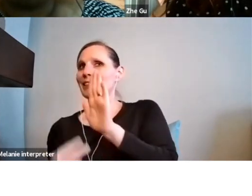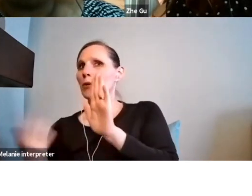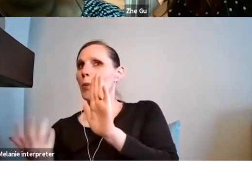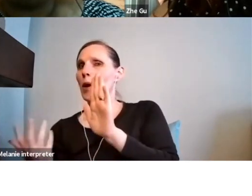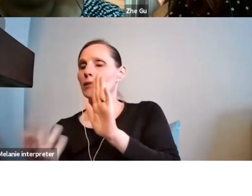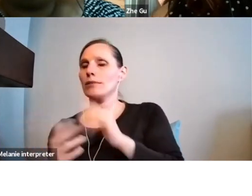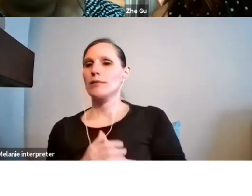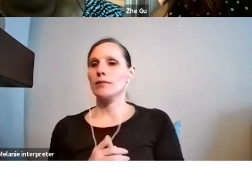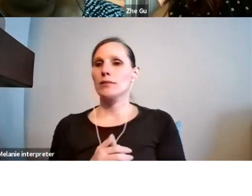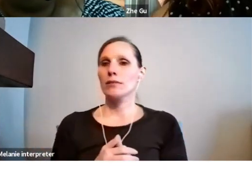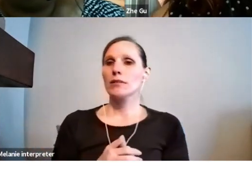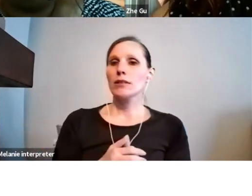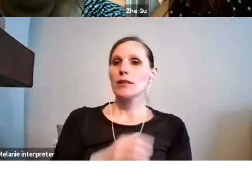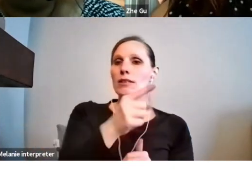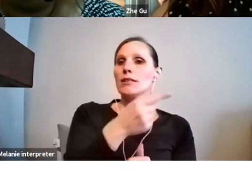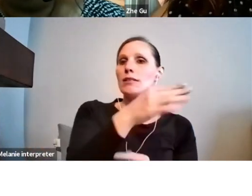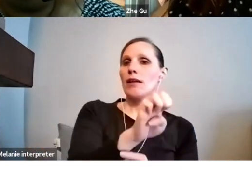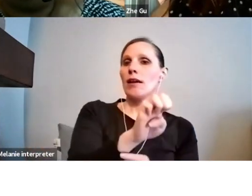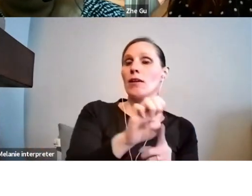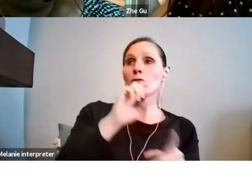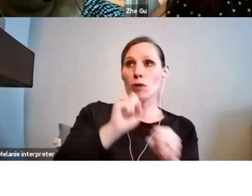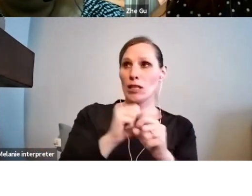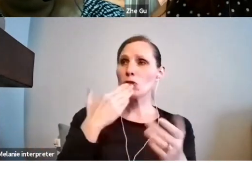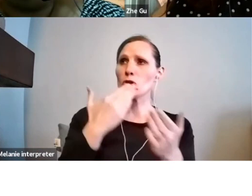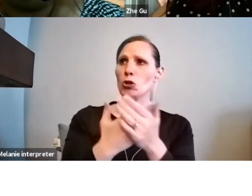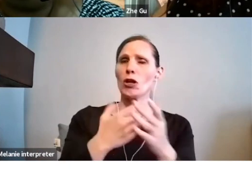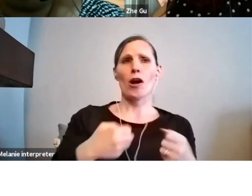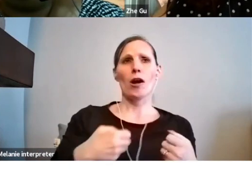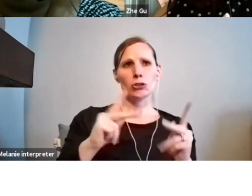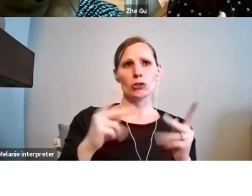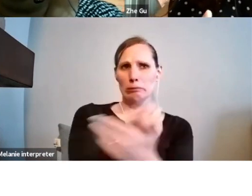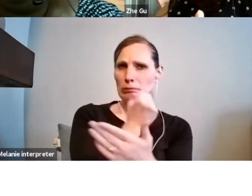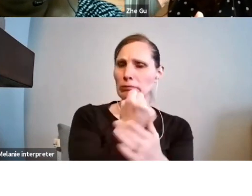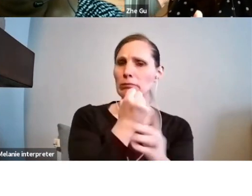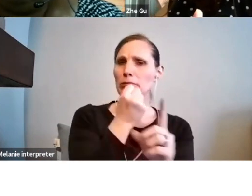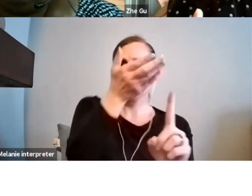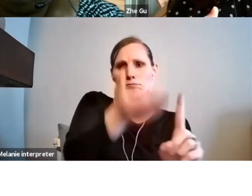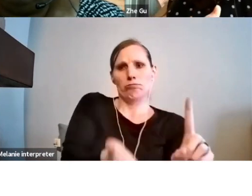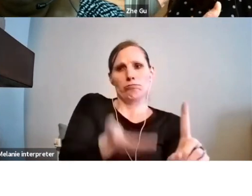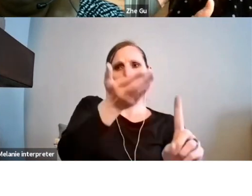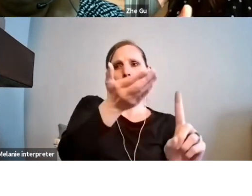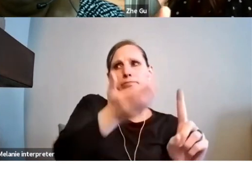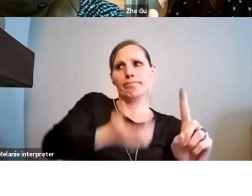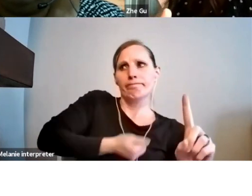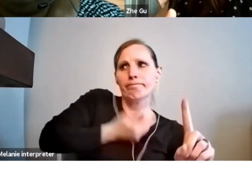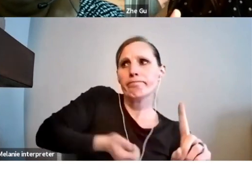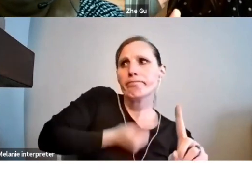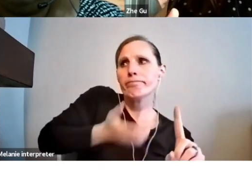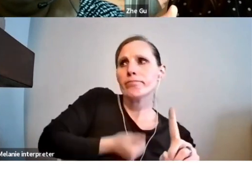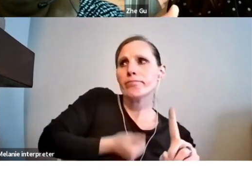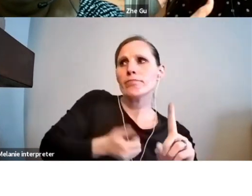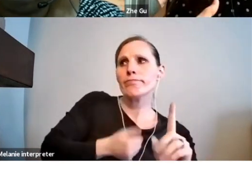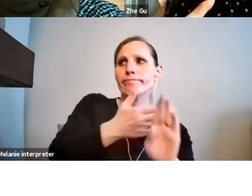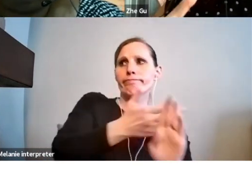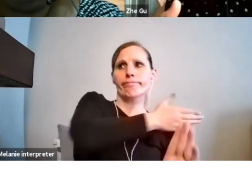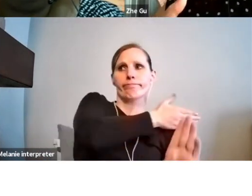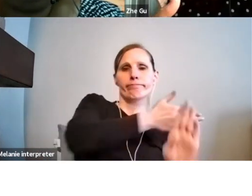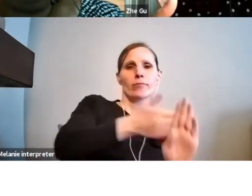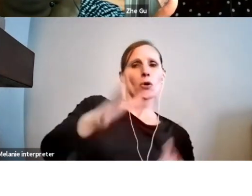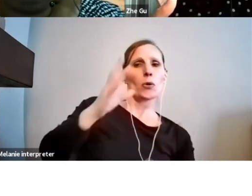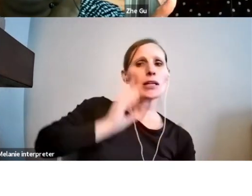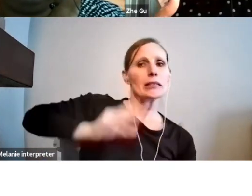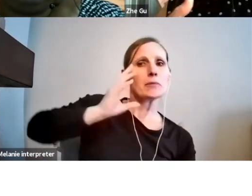Sure, I would say that this is a really good opportunity for you to share your context for the